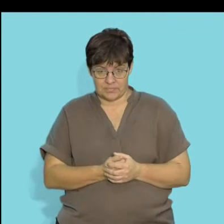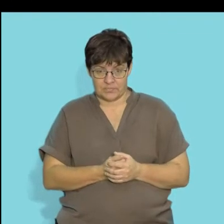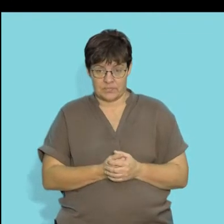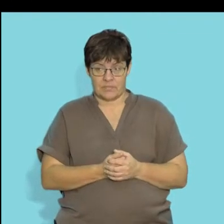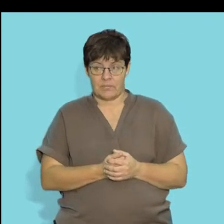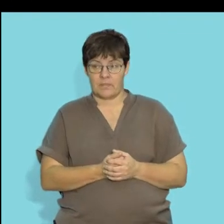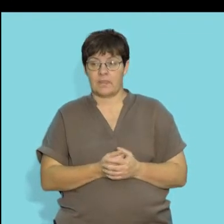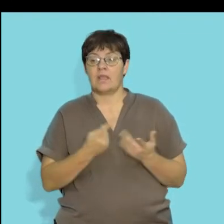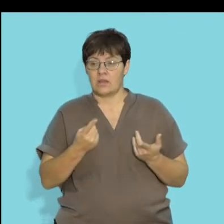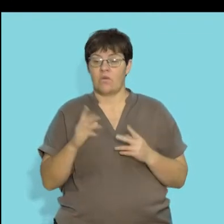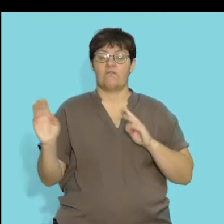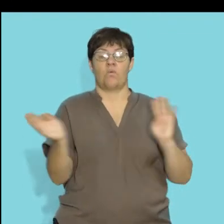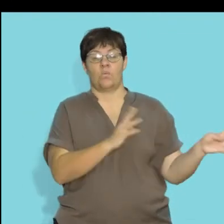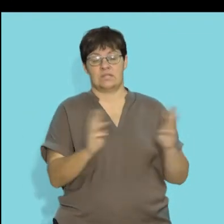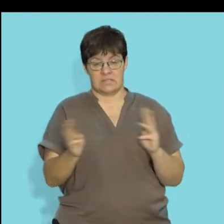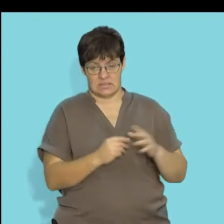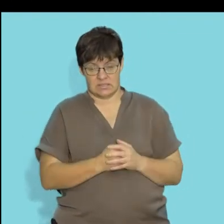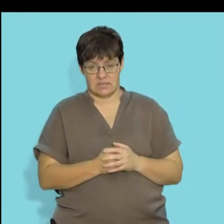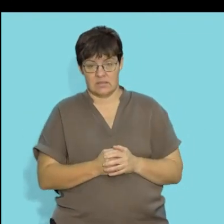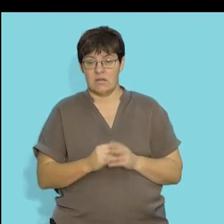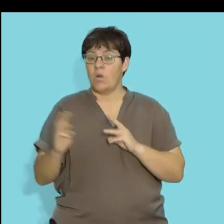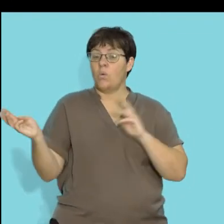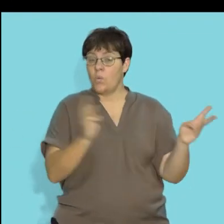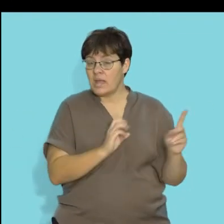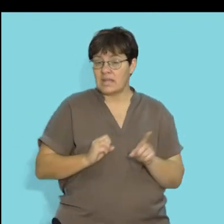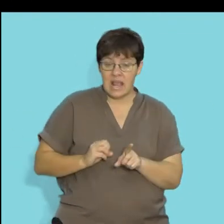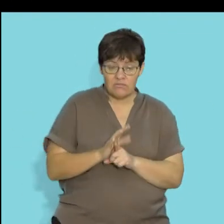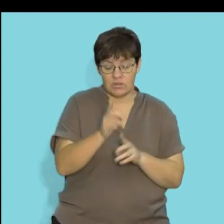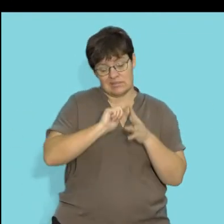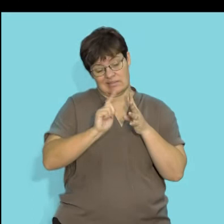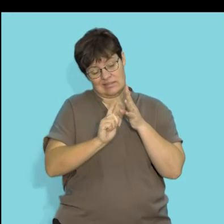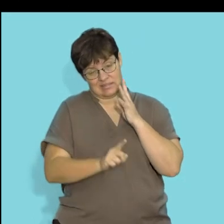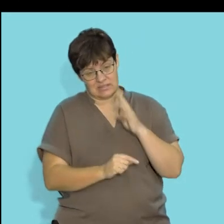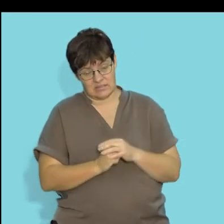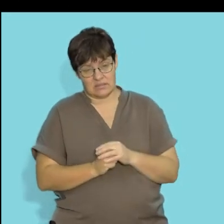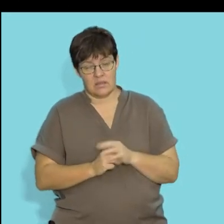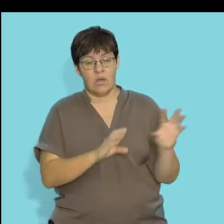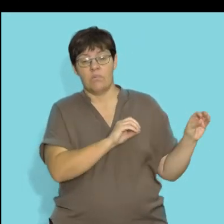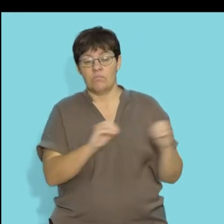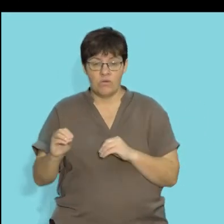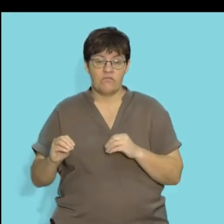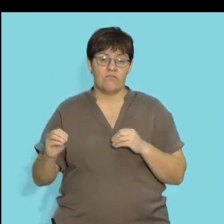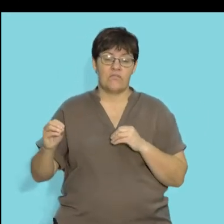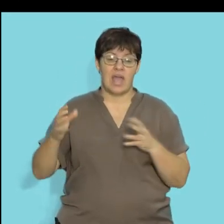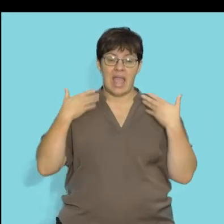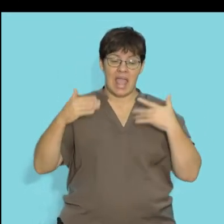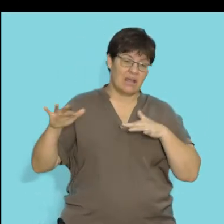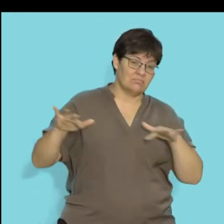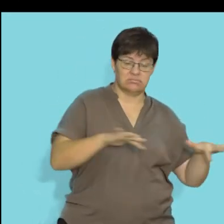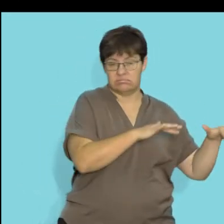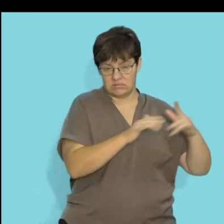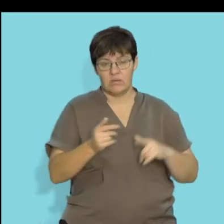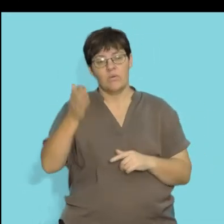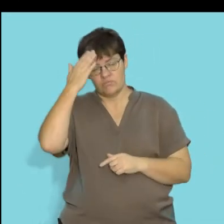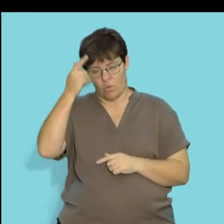The next factor we're looking at is wind and wind again influences several factors. the movement of air currents in the